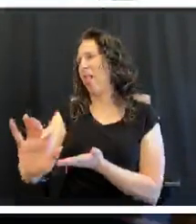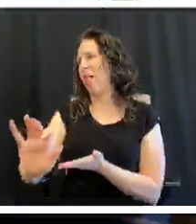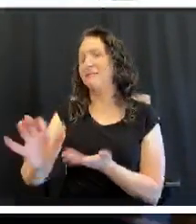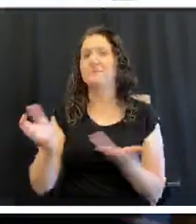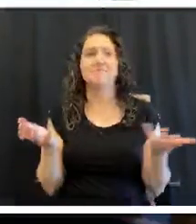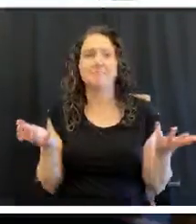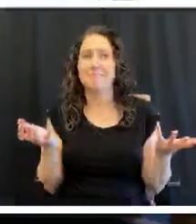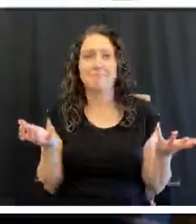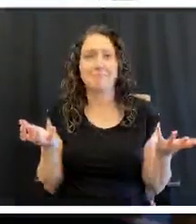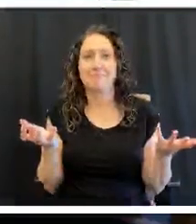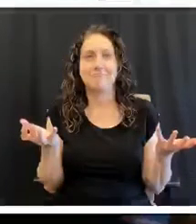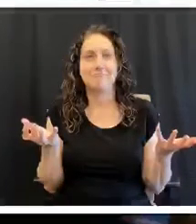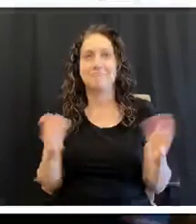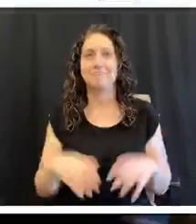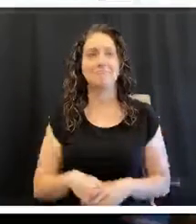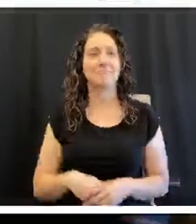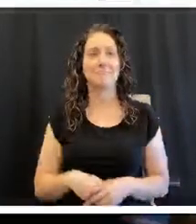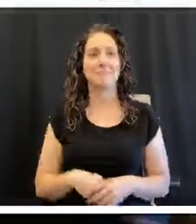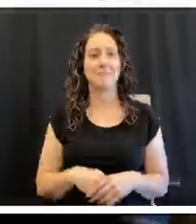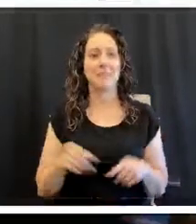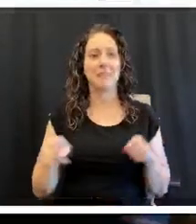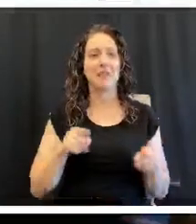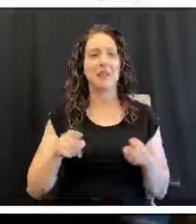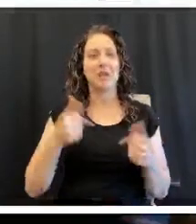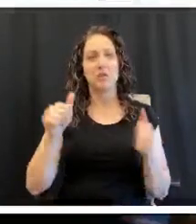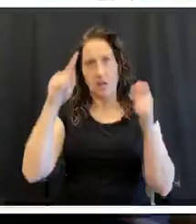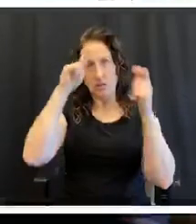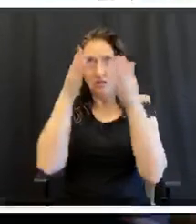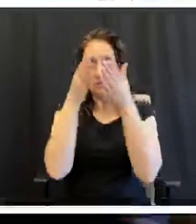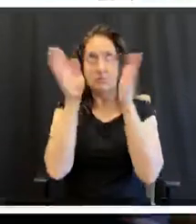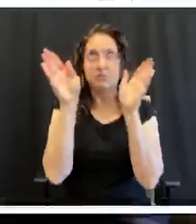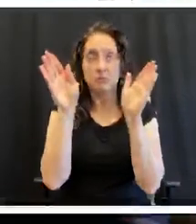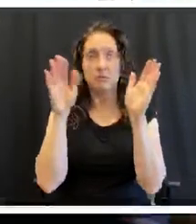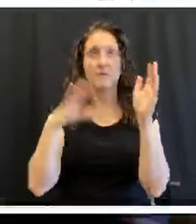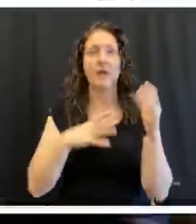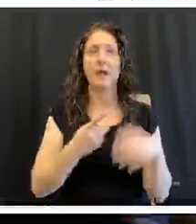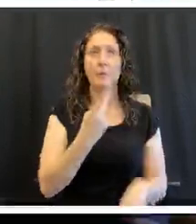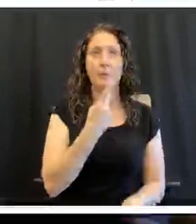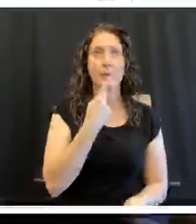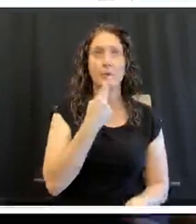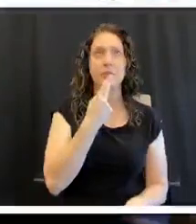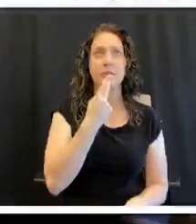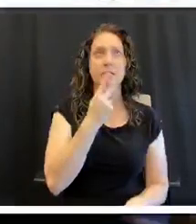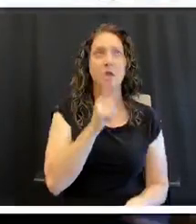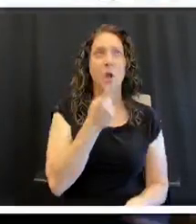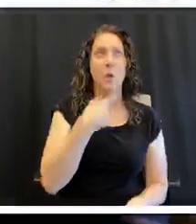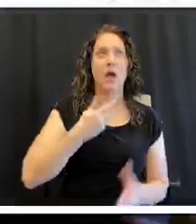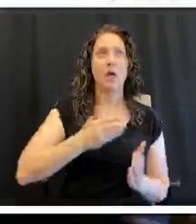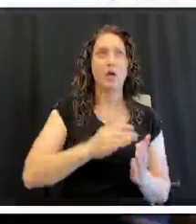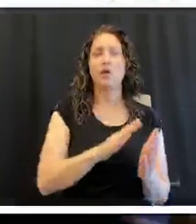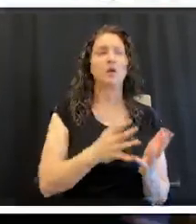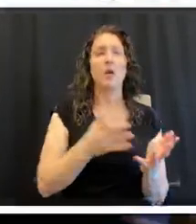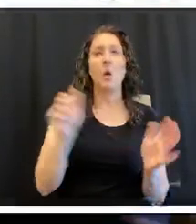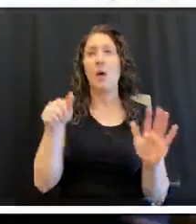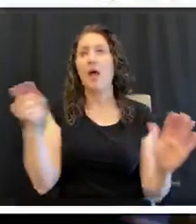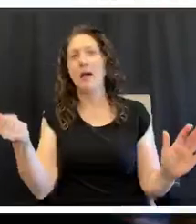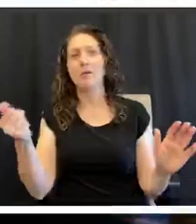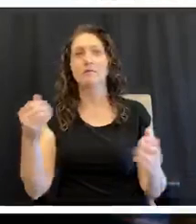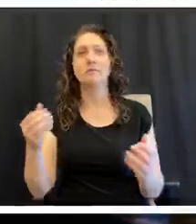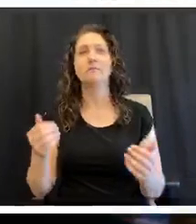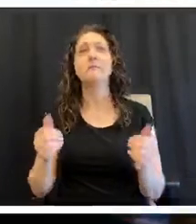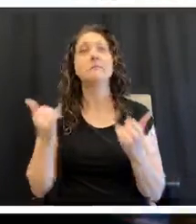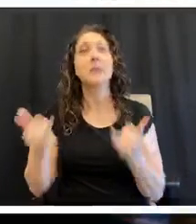People are trying to think about how to cook more things other than protein nowadays. I've got more vegans and more